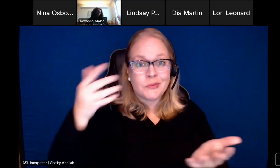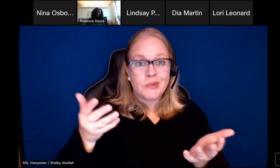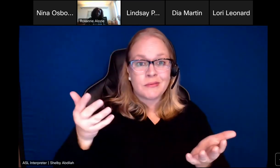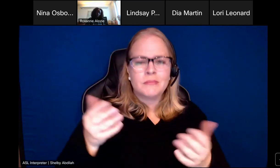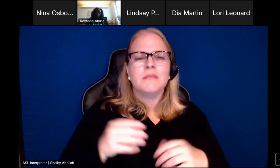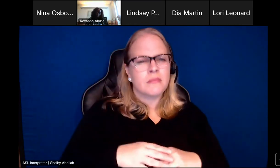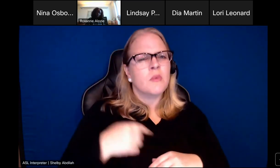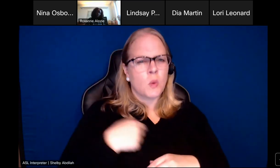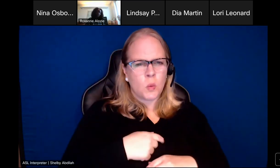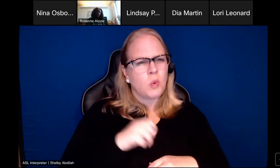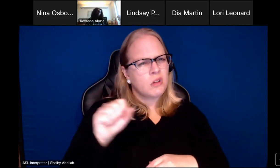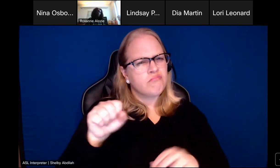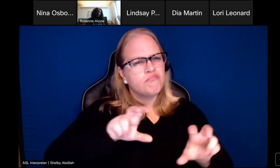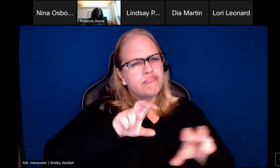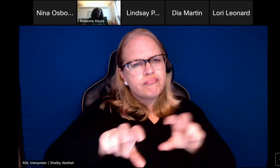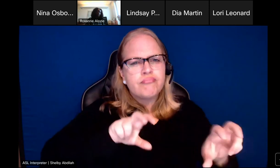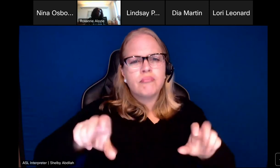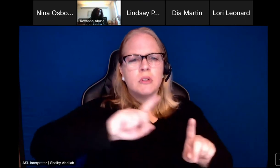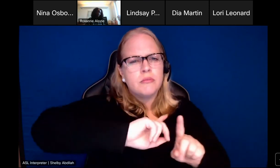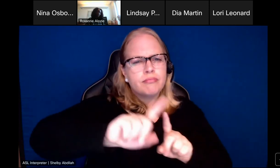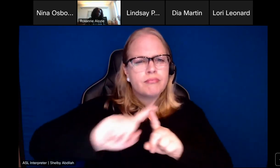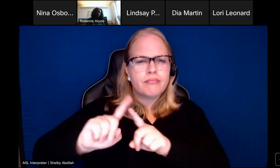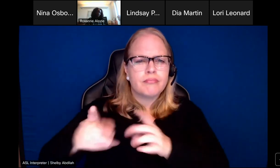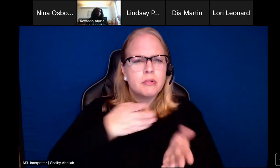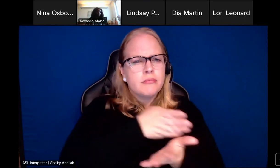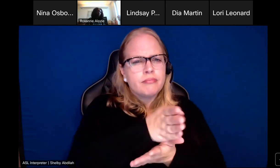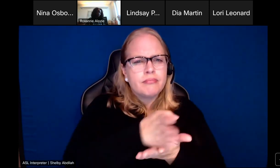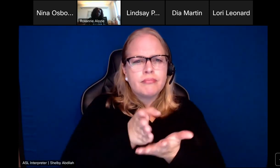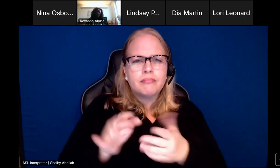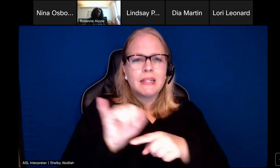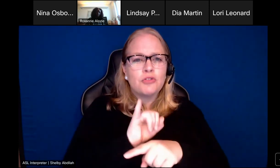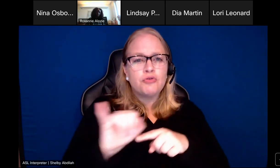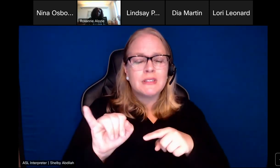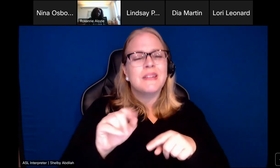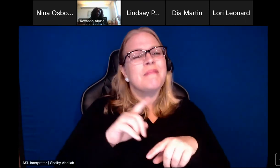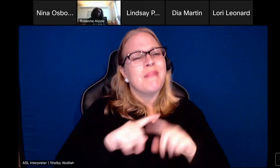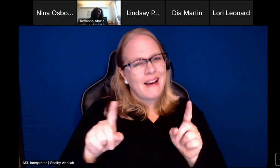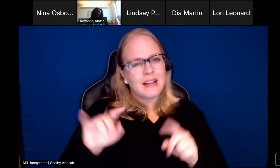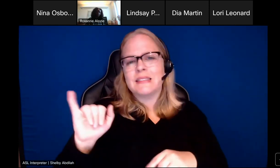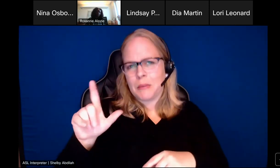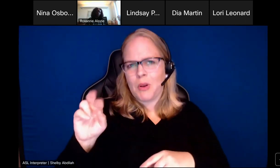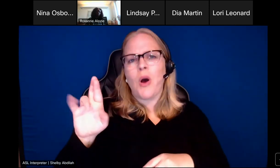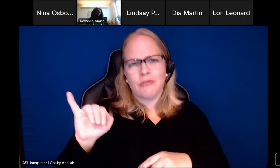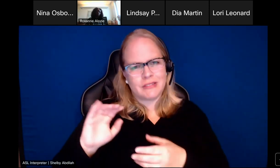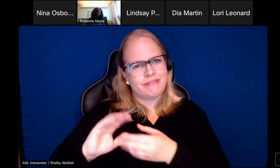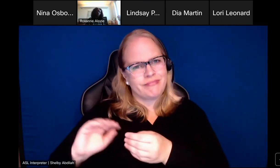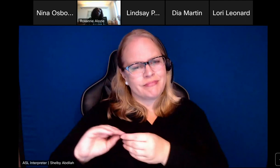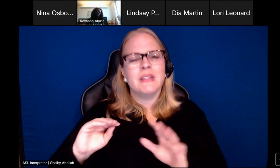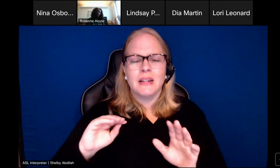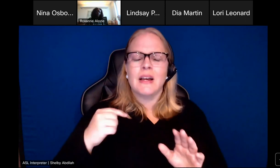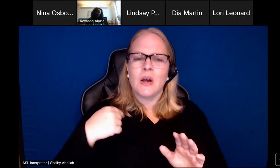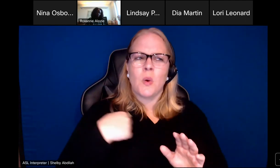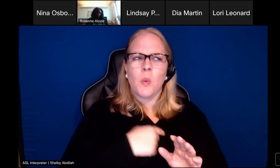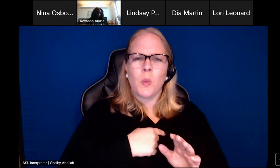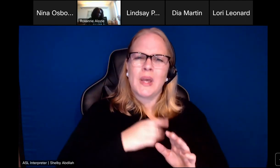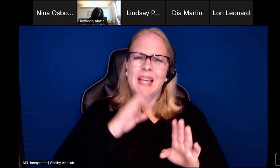in a variety of industries. But as Lori mentioned, we wanted to make sure we spent a little bit more time here. We're really looking at the